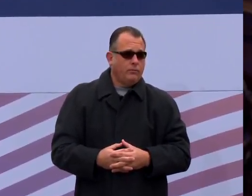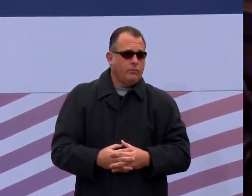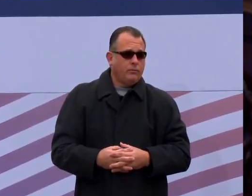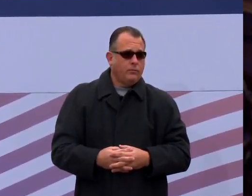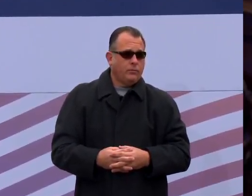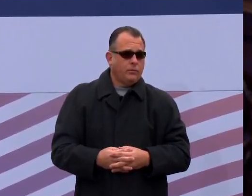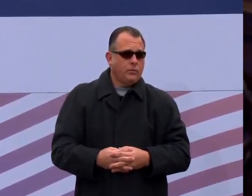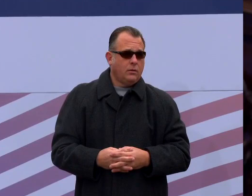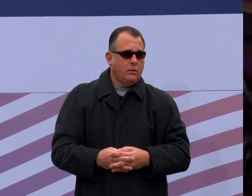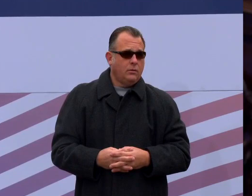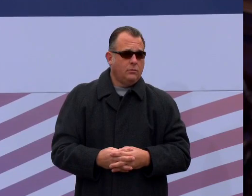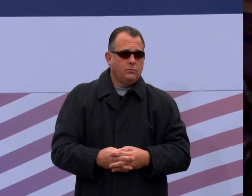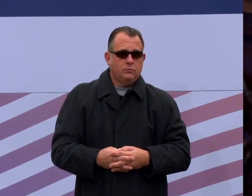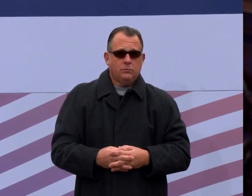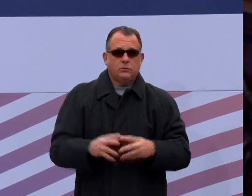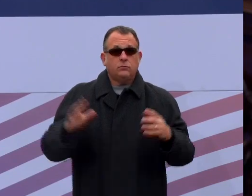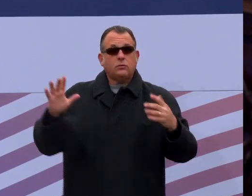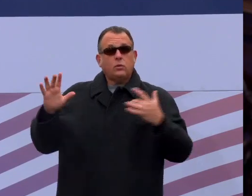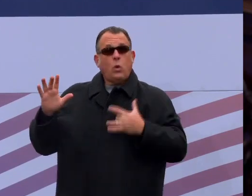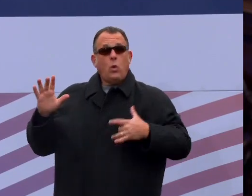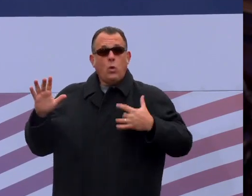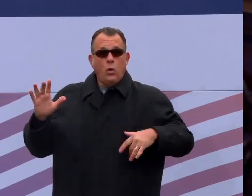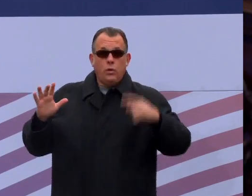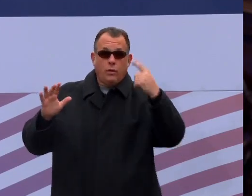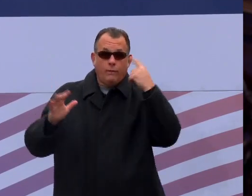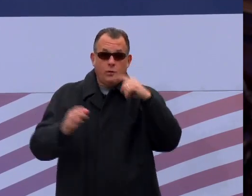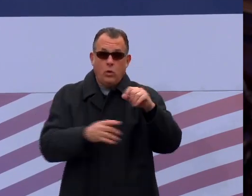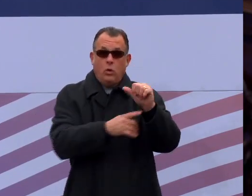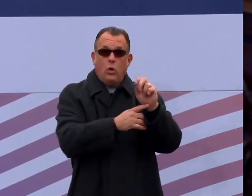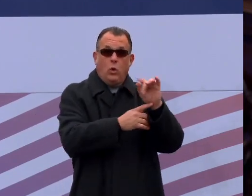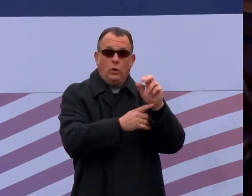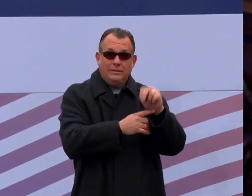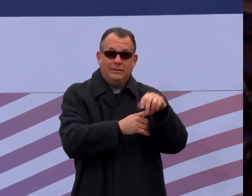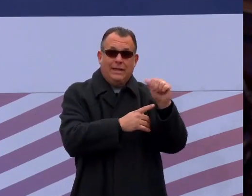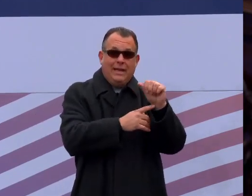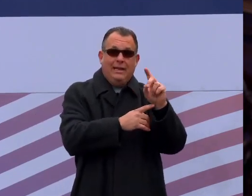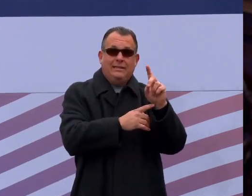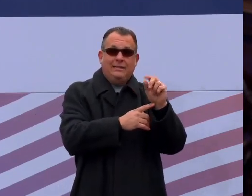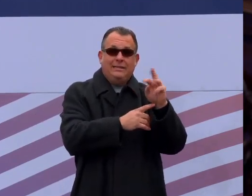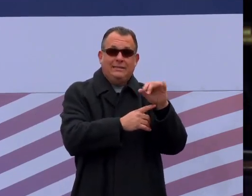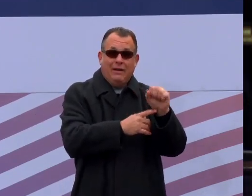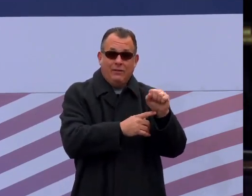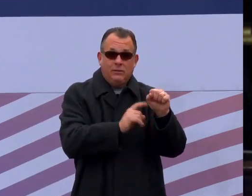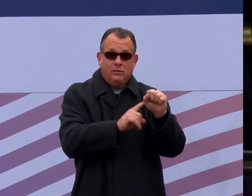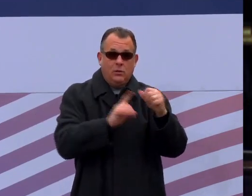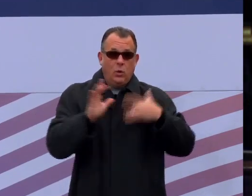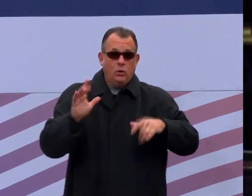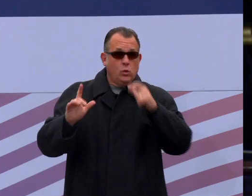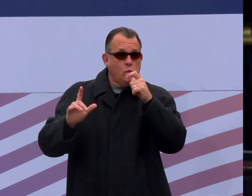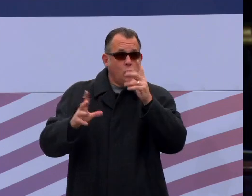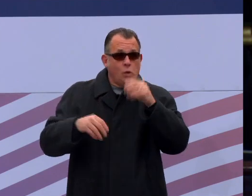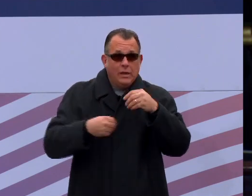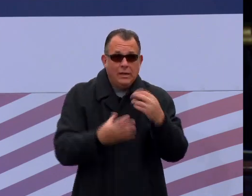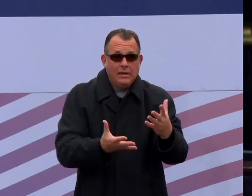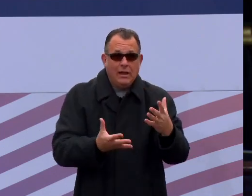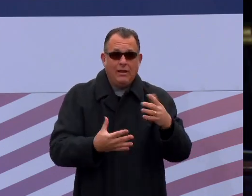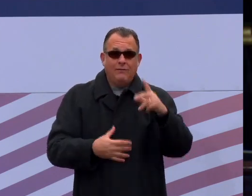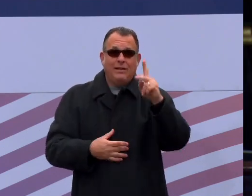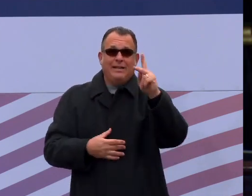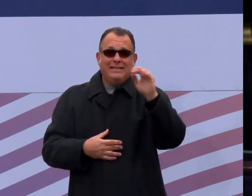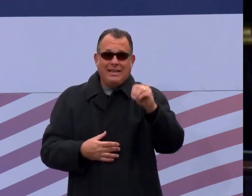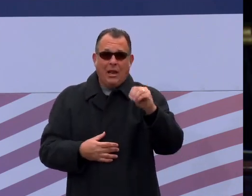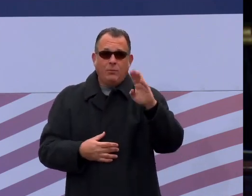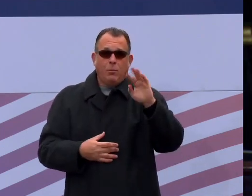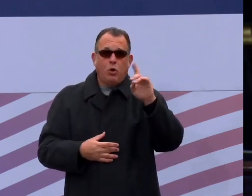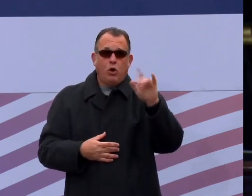The Oath of Office to the Honorable Austin A. Davis will be administered by the Honorable Kim Berkley Clark, President Judge of the Court